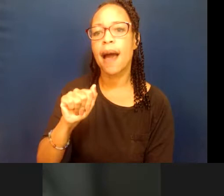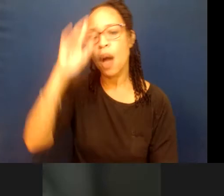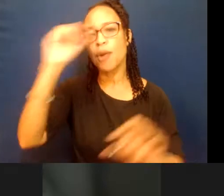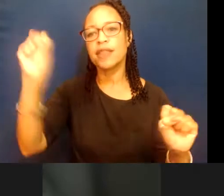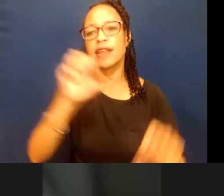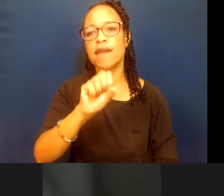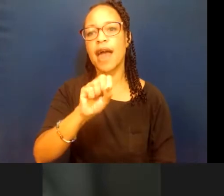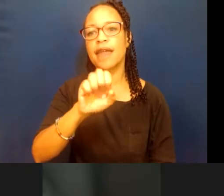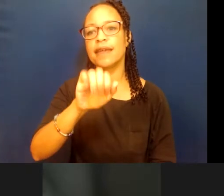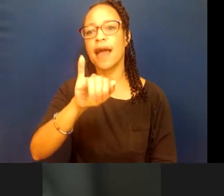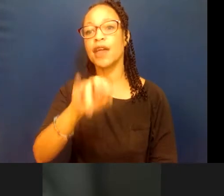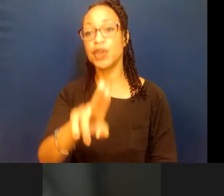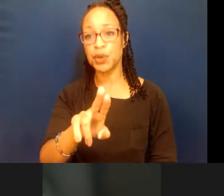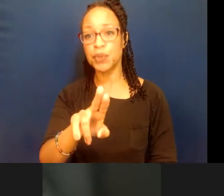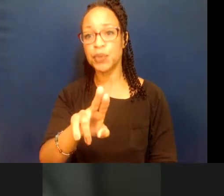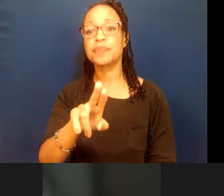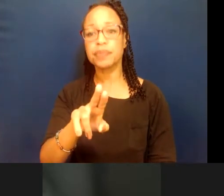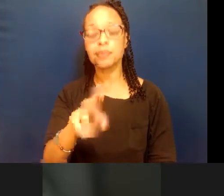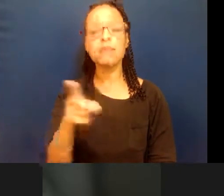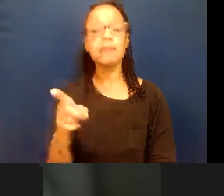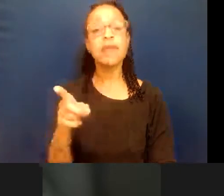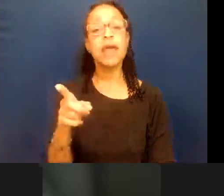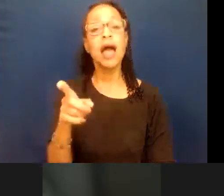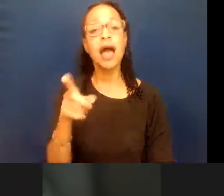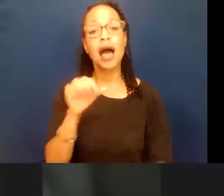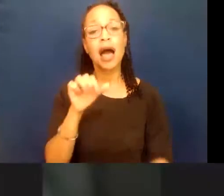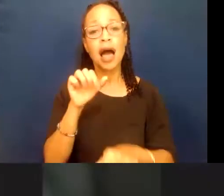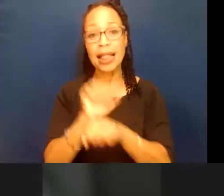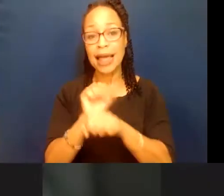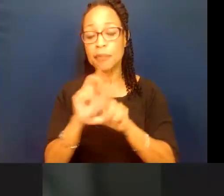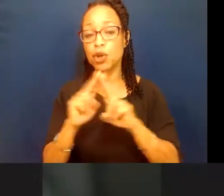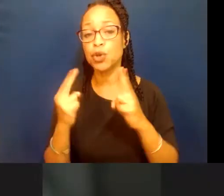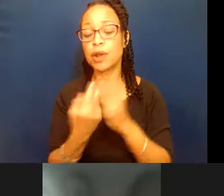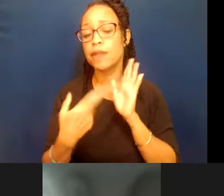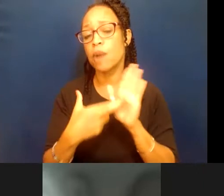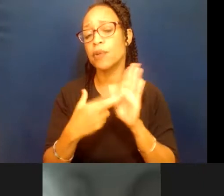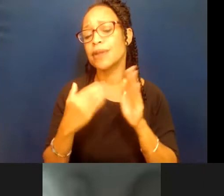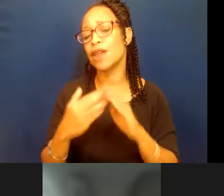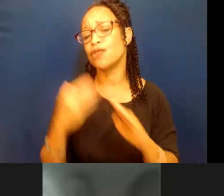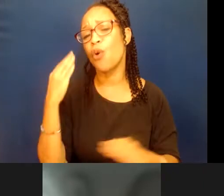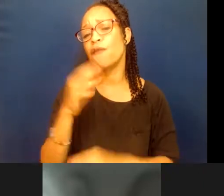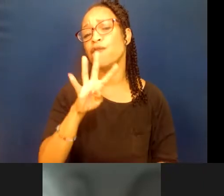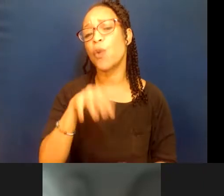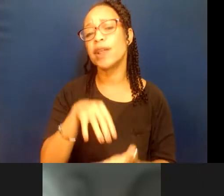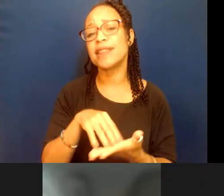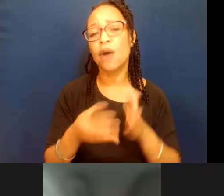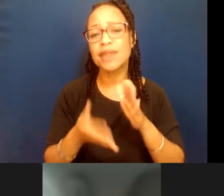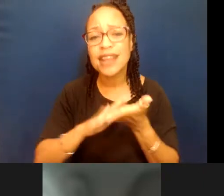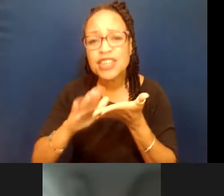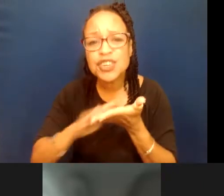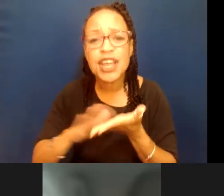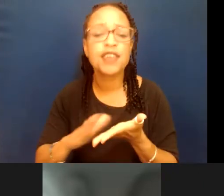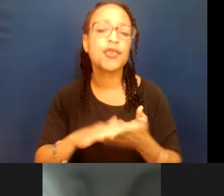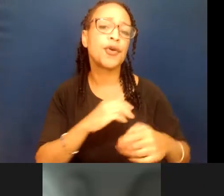Workers West, a labor union that represents over 40,000 janitors, security officers,